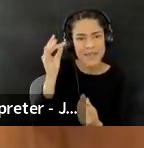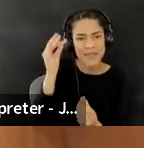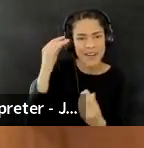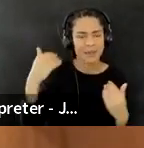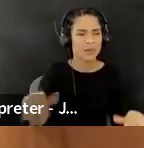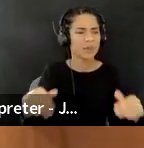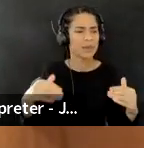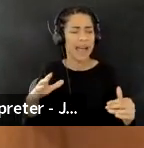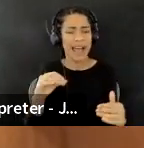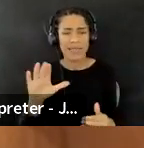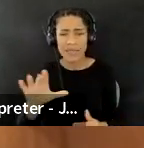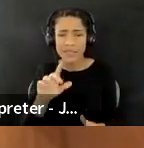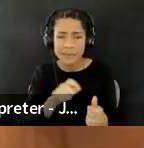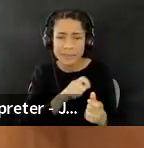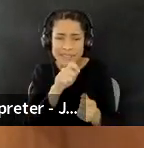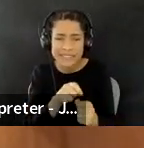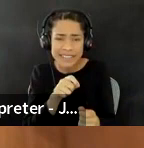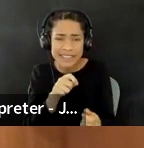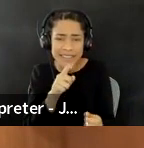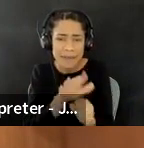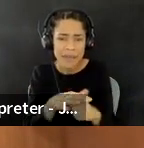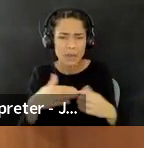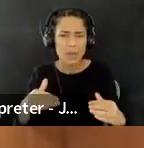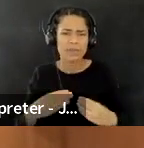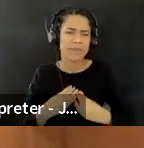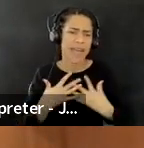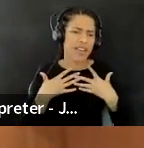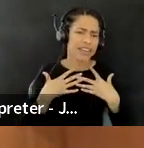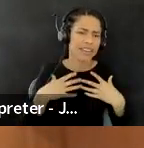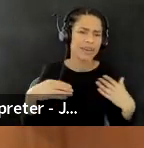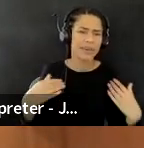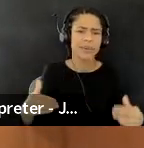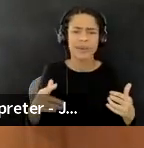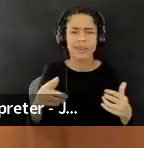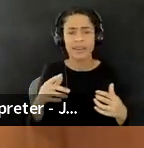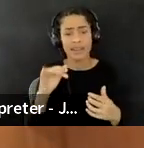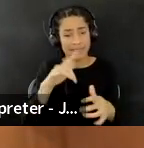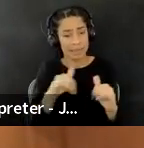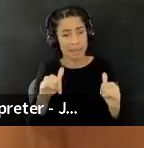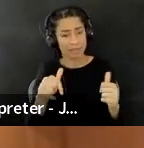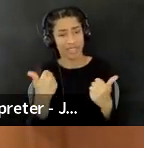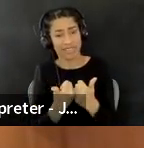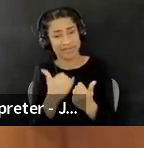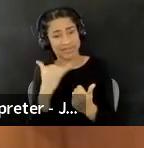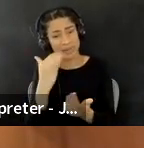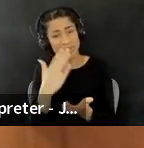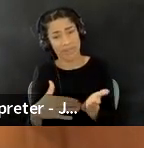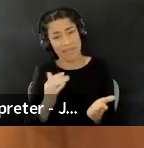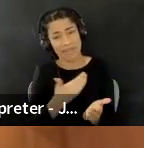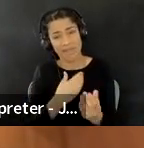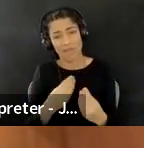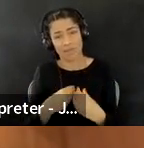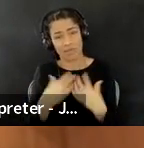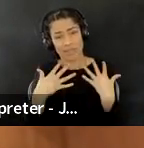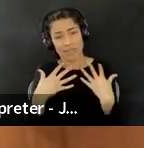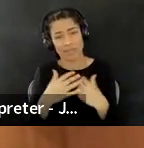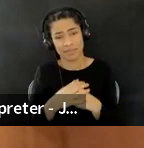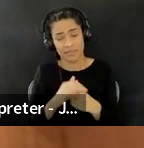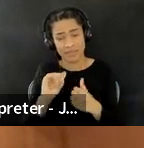commitments. It was very inspiring. It was very challenging. And that was part of the inspiration was the challenge.